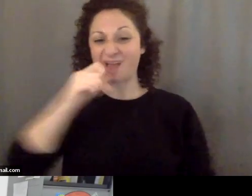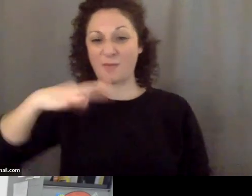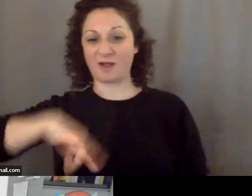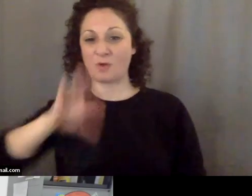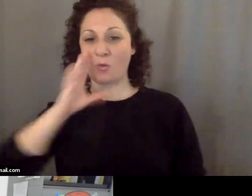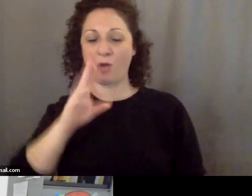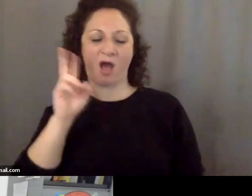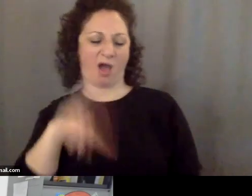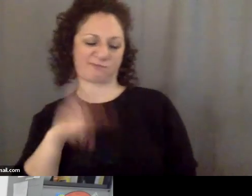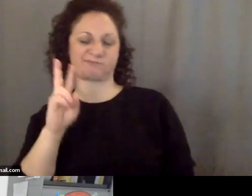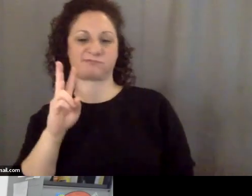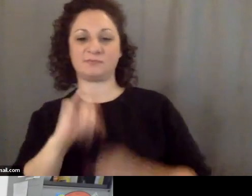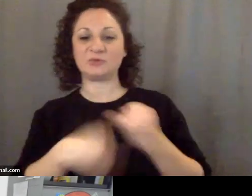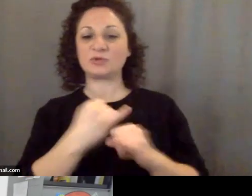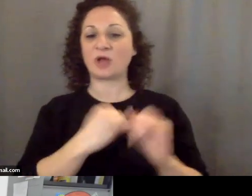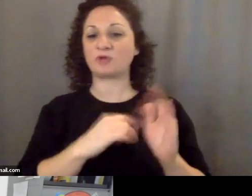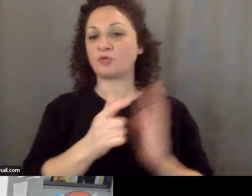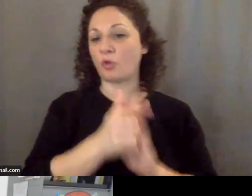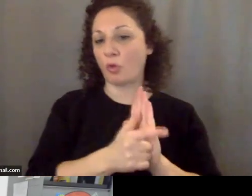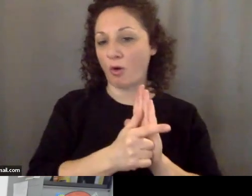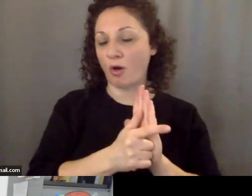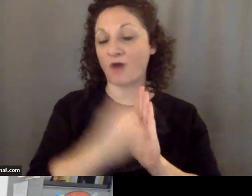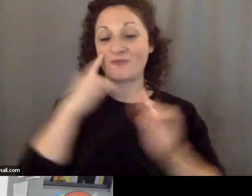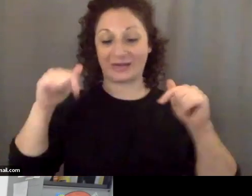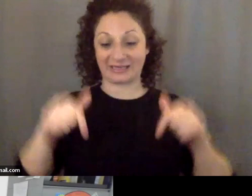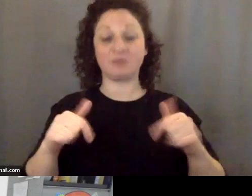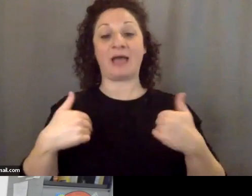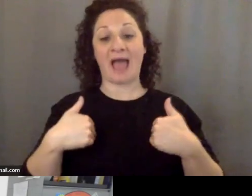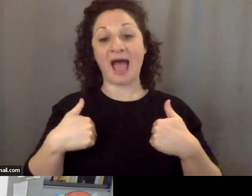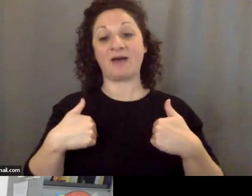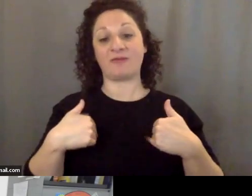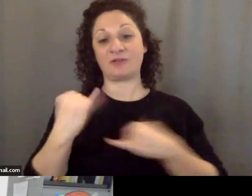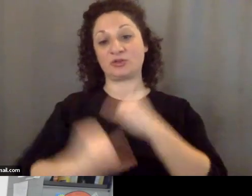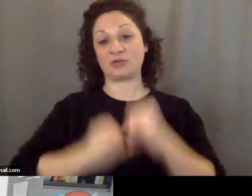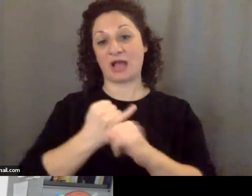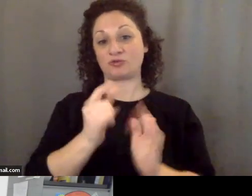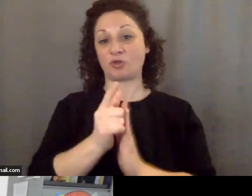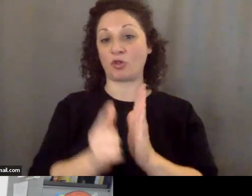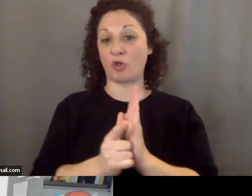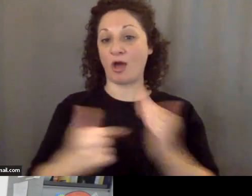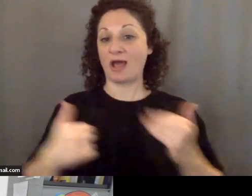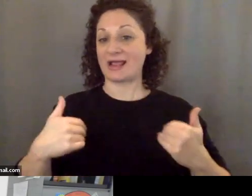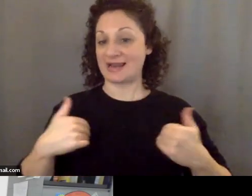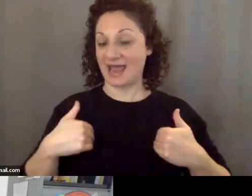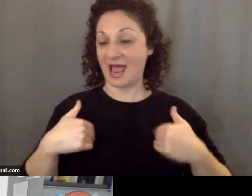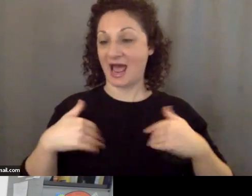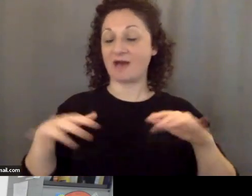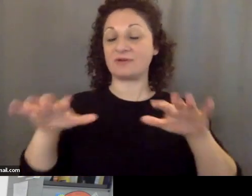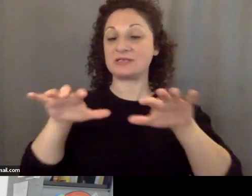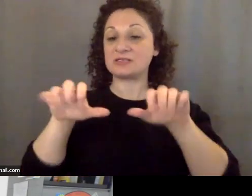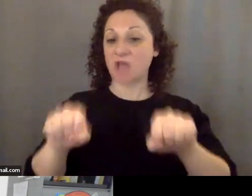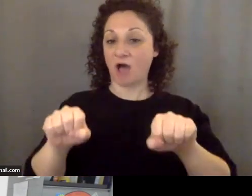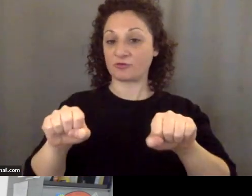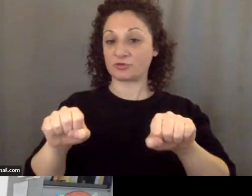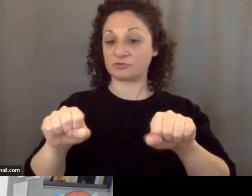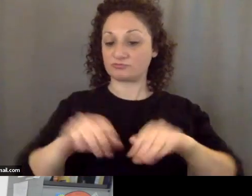there is international law and there is what is known as sovereign airspace. And this balloon was definitely